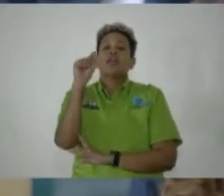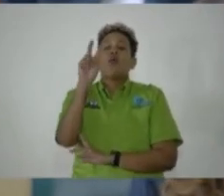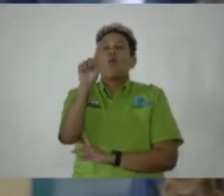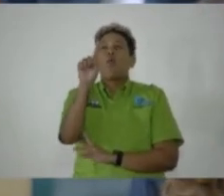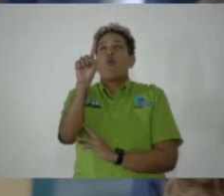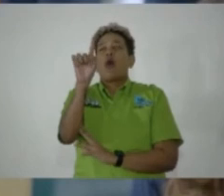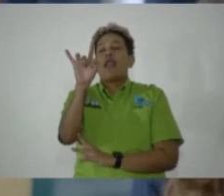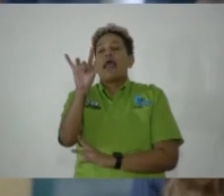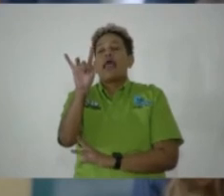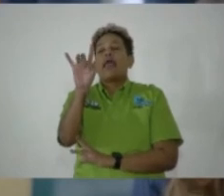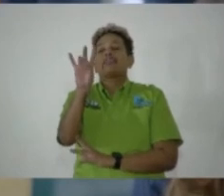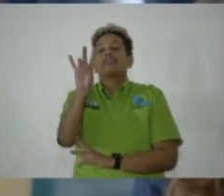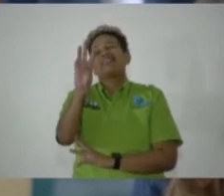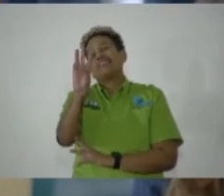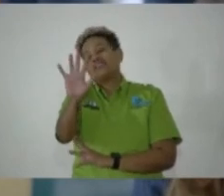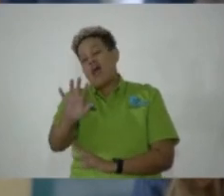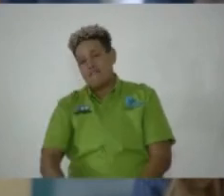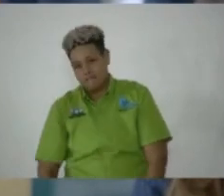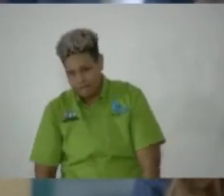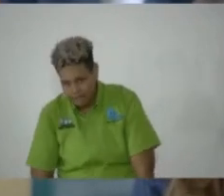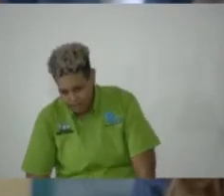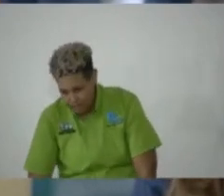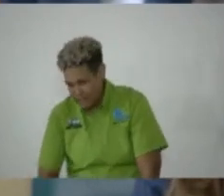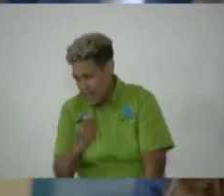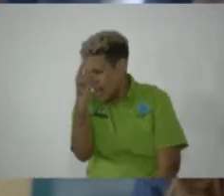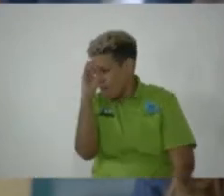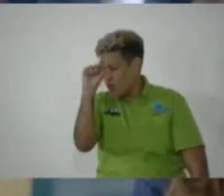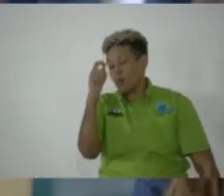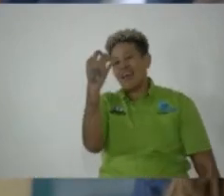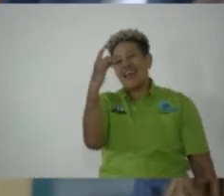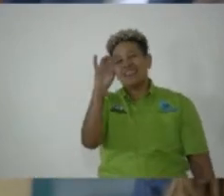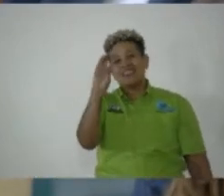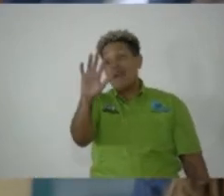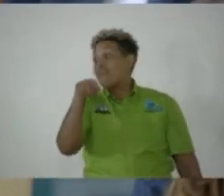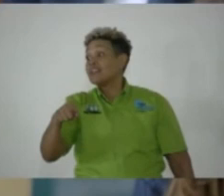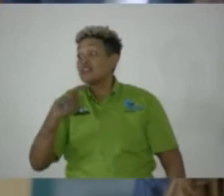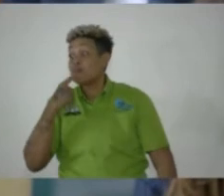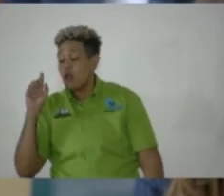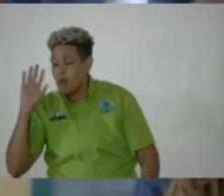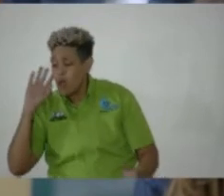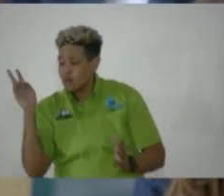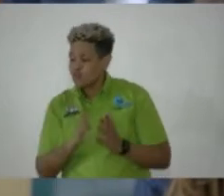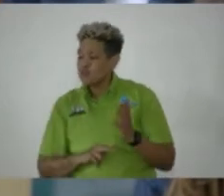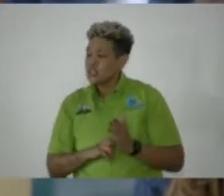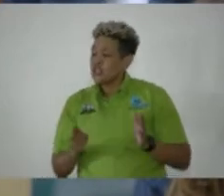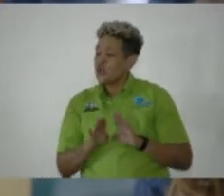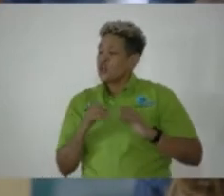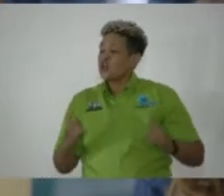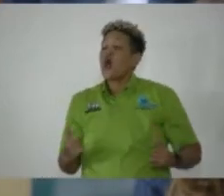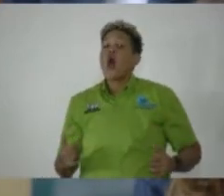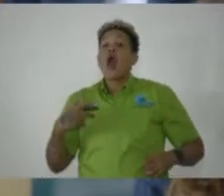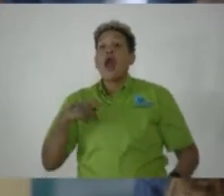1865. And this proclamation, I'll just read it closely, say, Now therefore I,